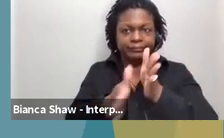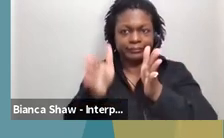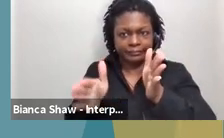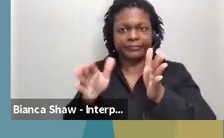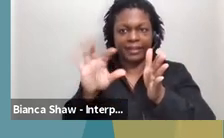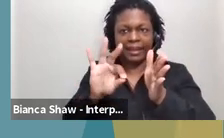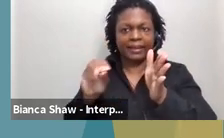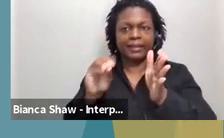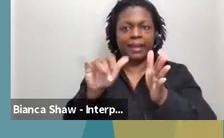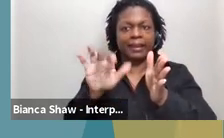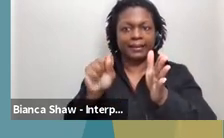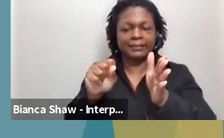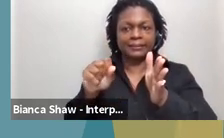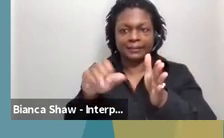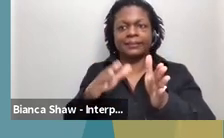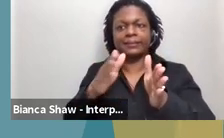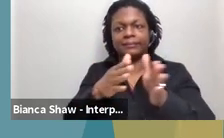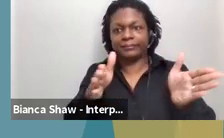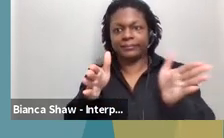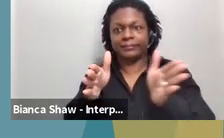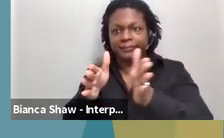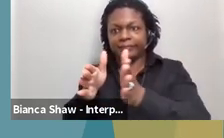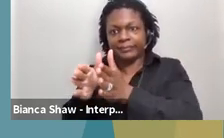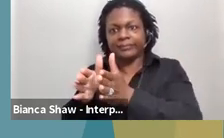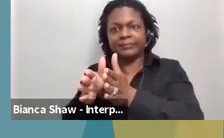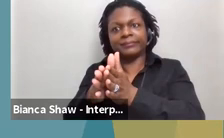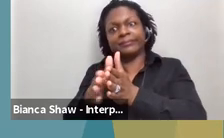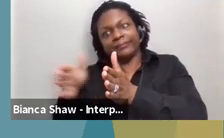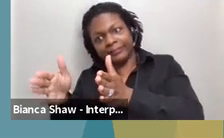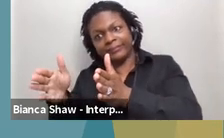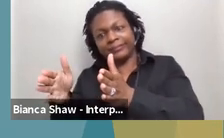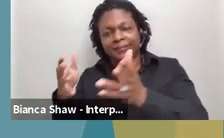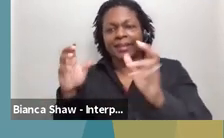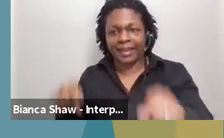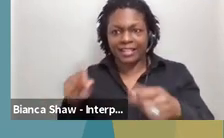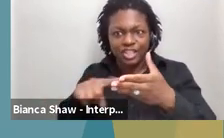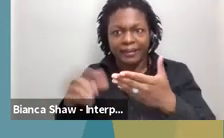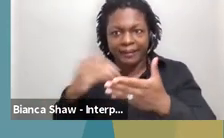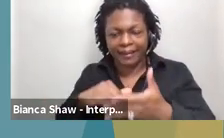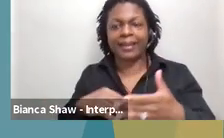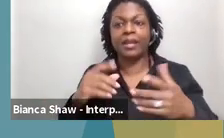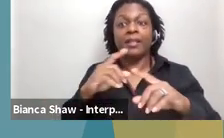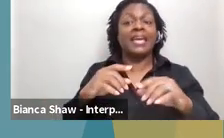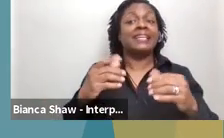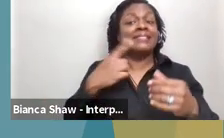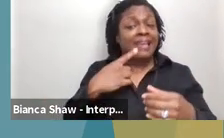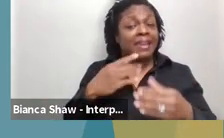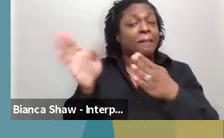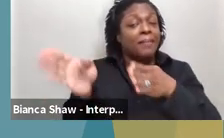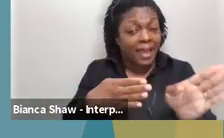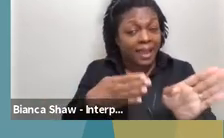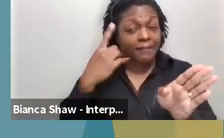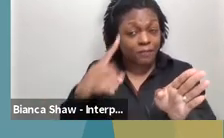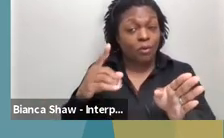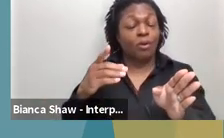They have told us that they plan to extend it at least through the end of this calendar year. But again, we'll have to